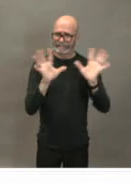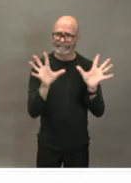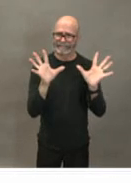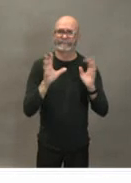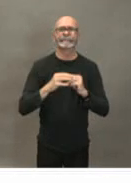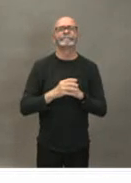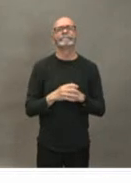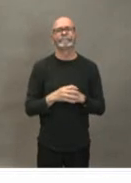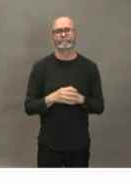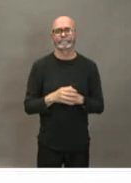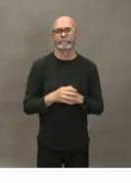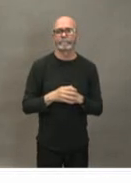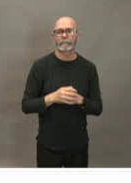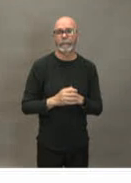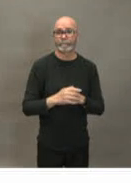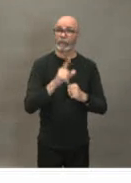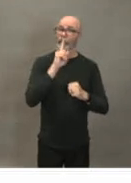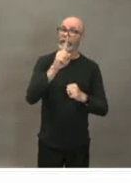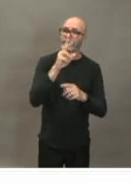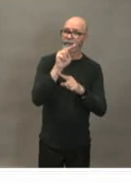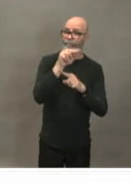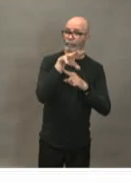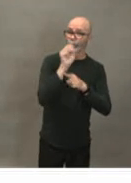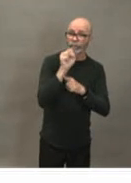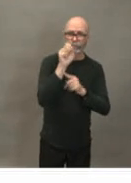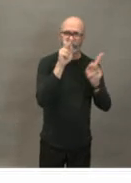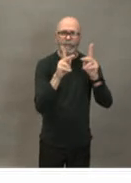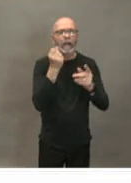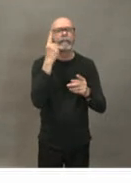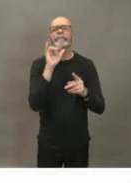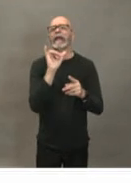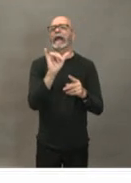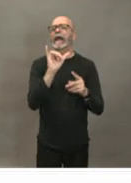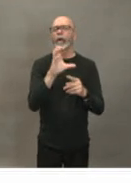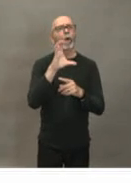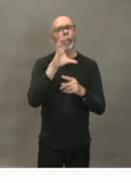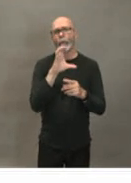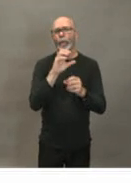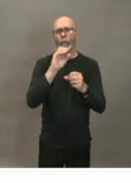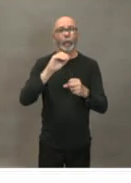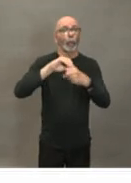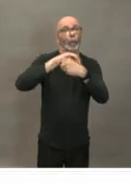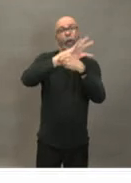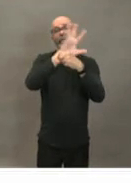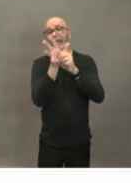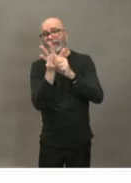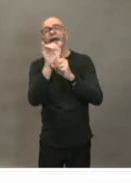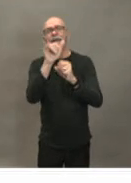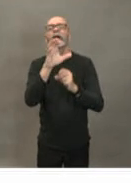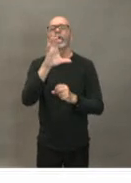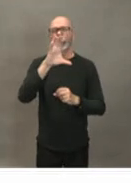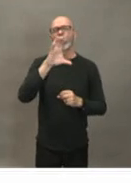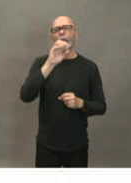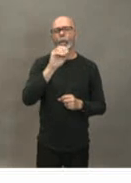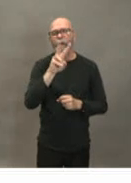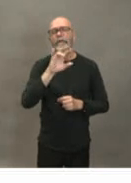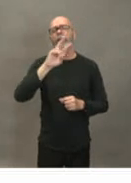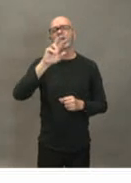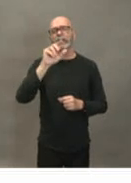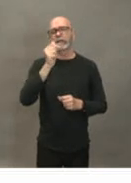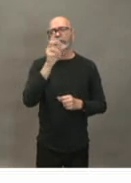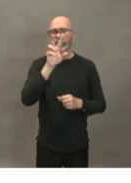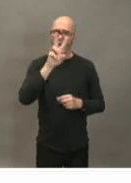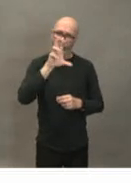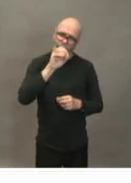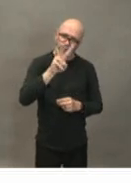what uh COVID-19 is uh how we're responding to it and and and